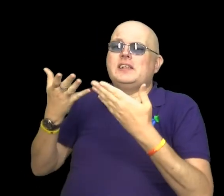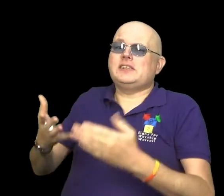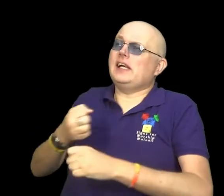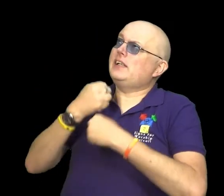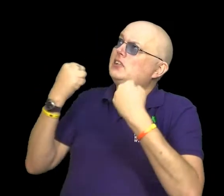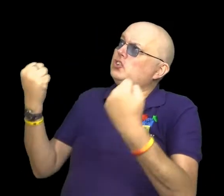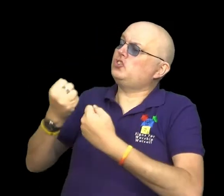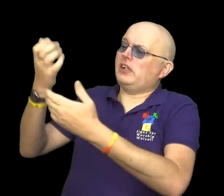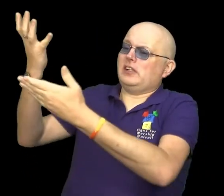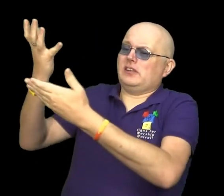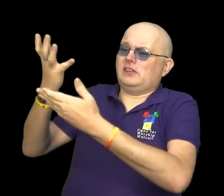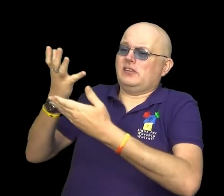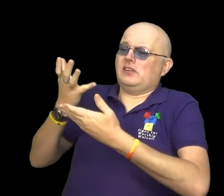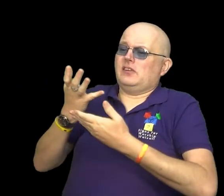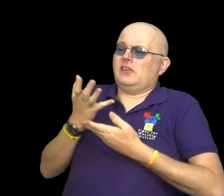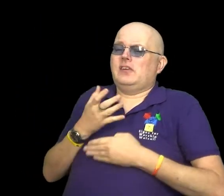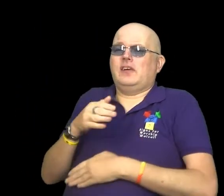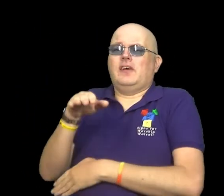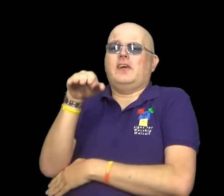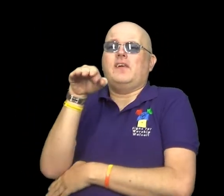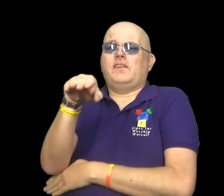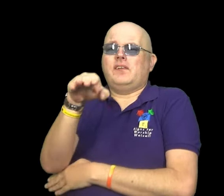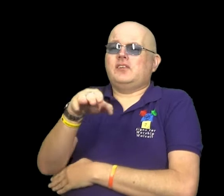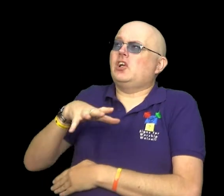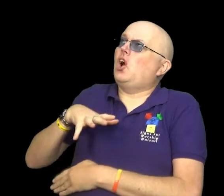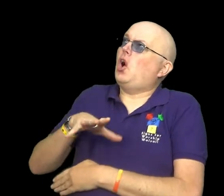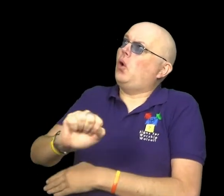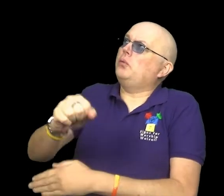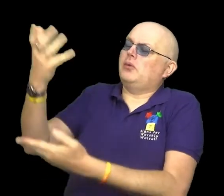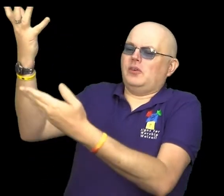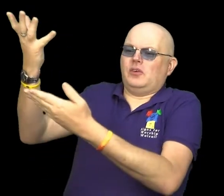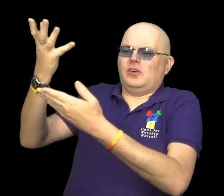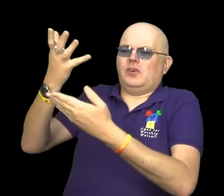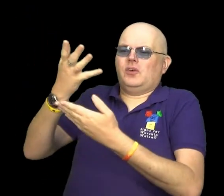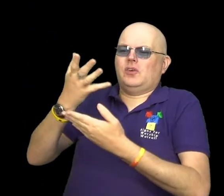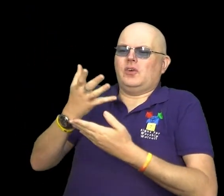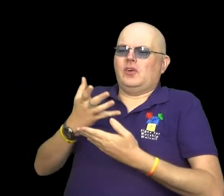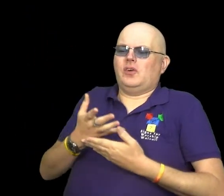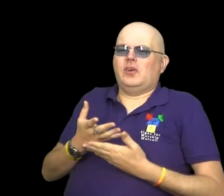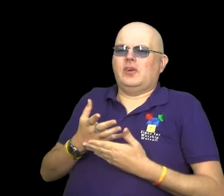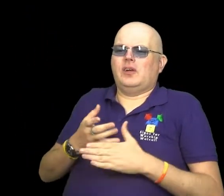for today and bright hope for tomorrow.